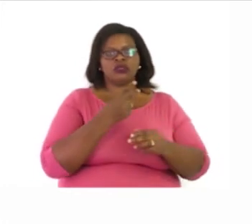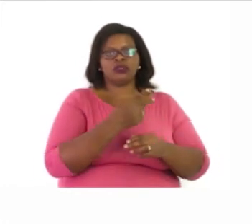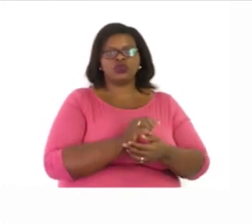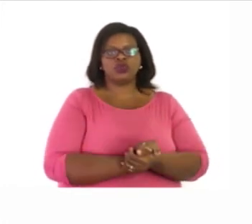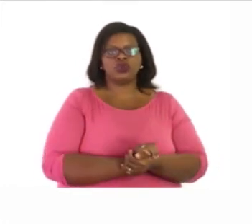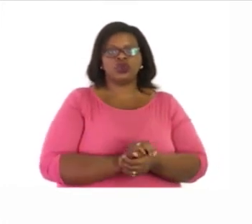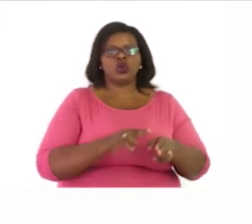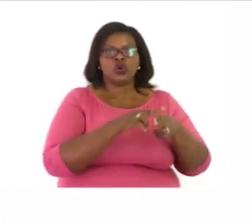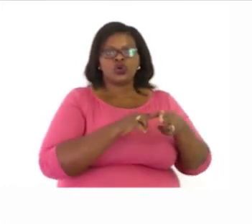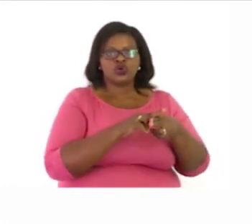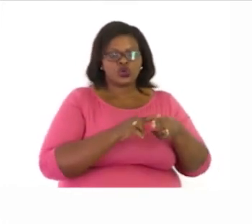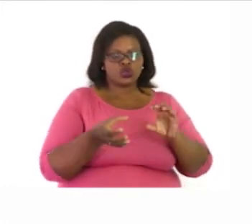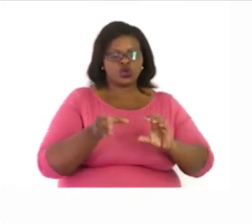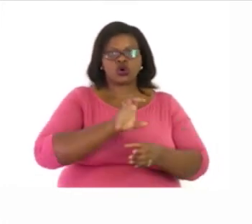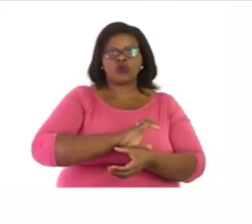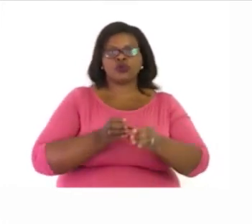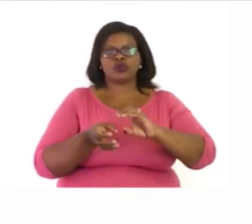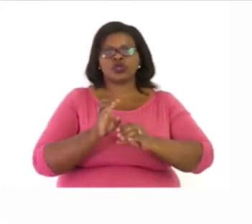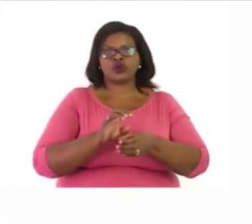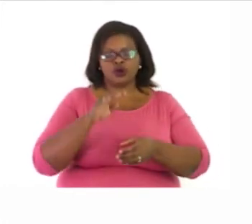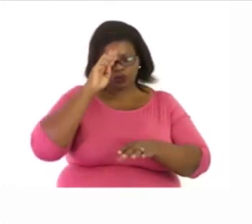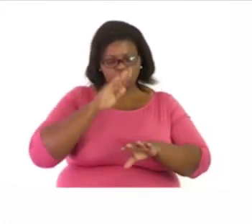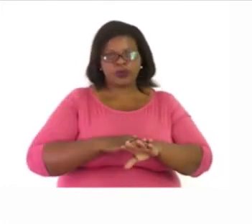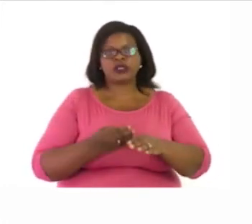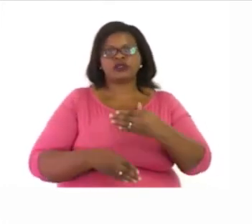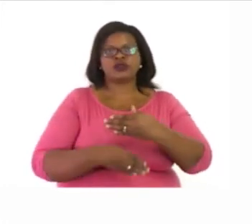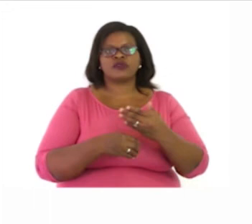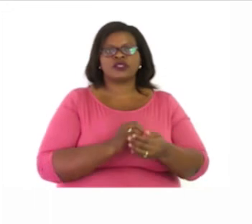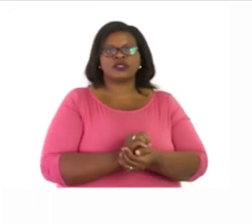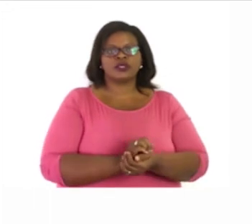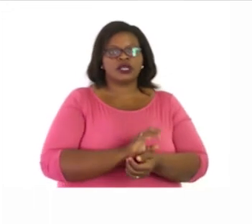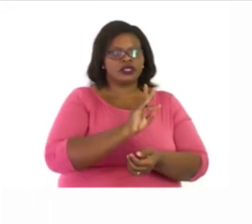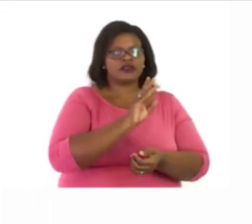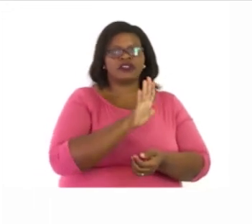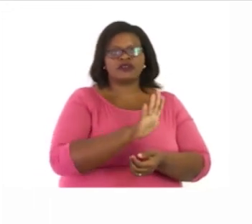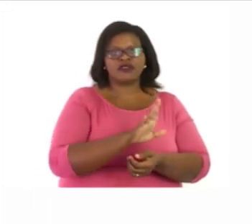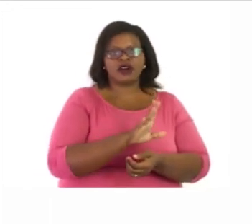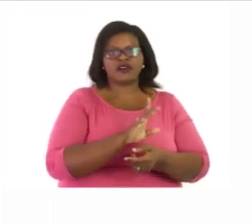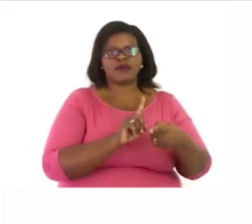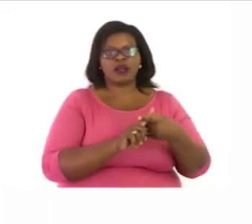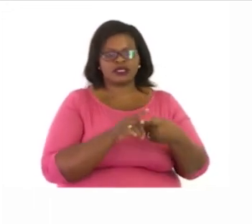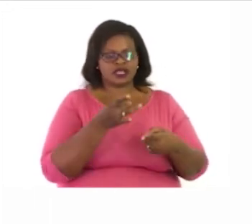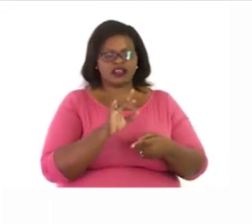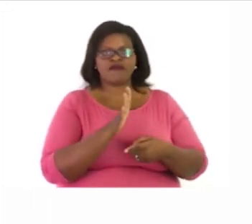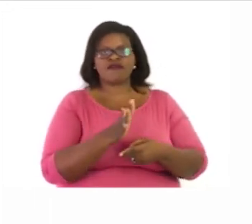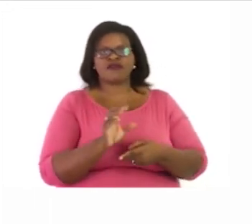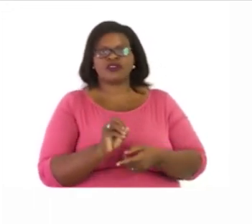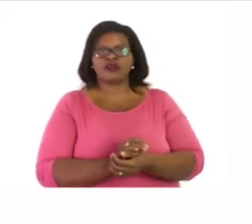commutative property of addition. 75 plus 850.